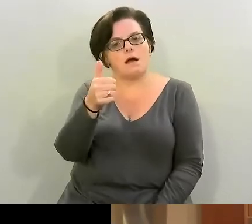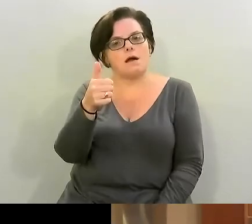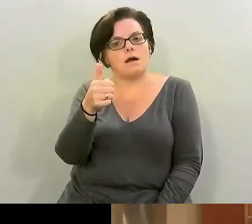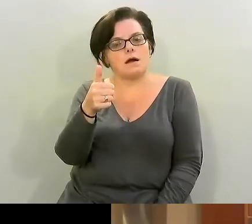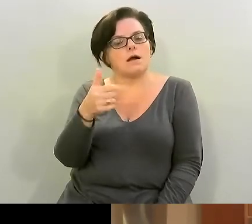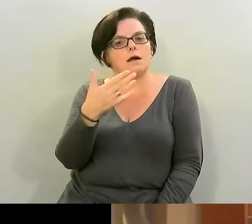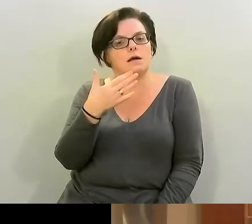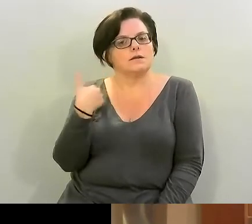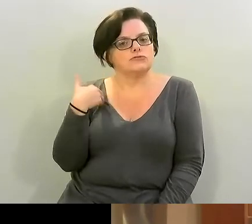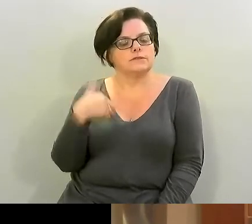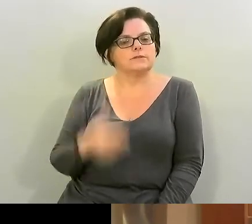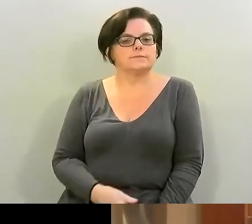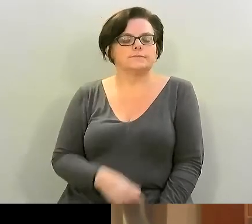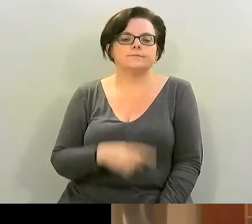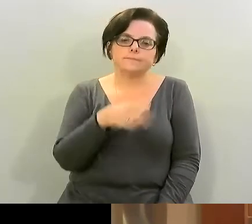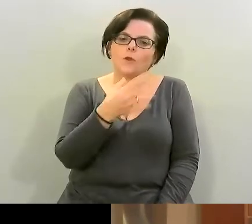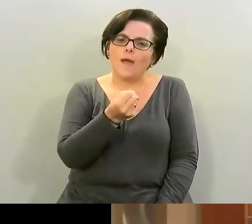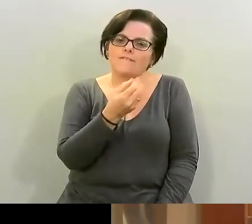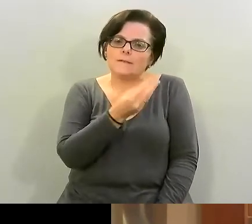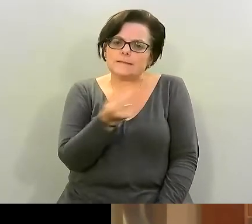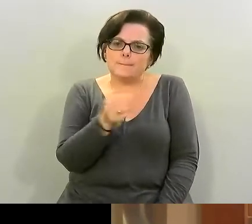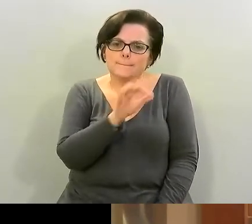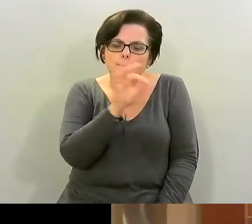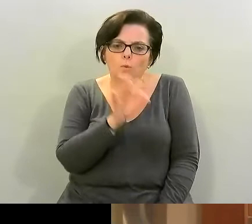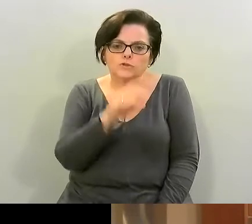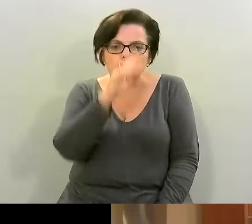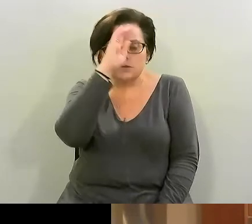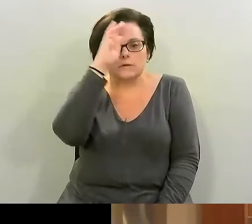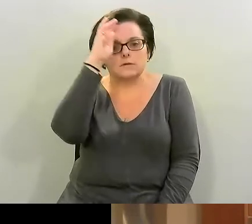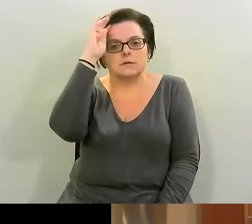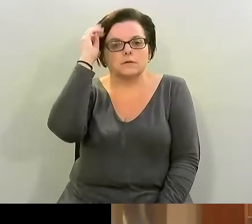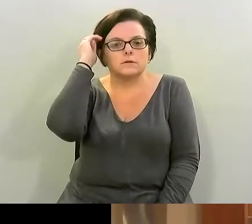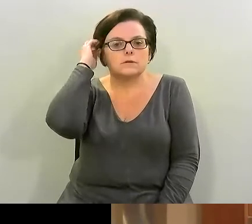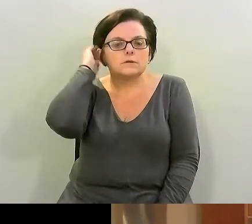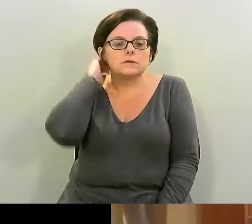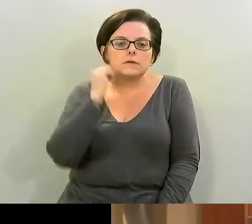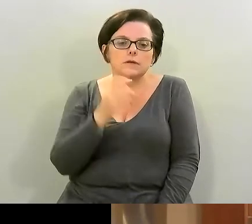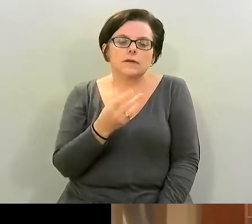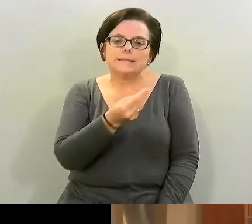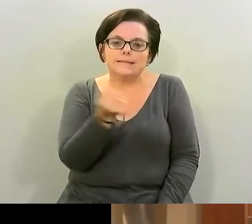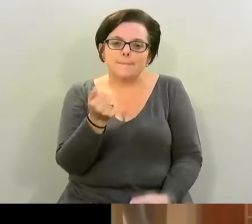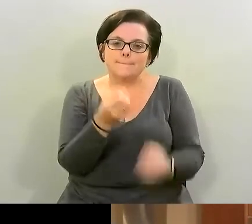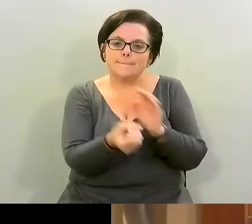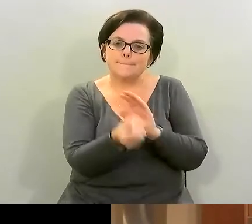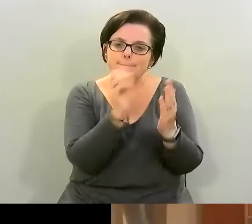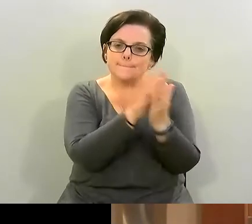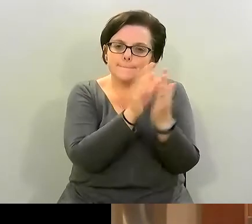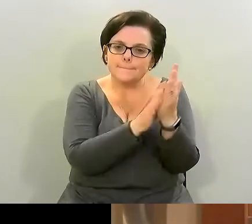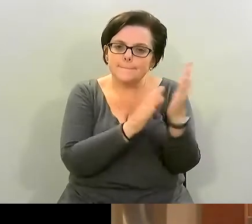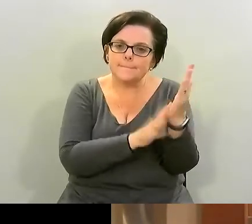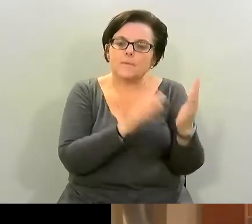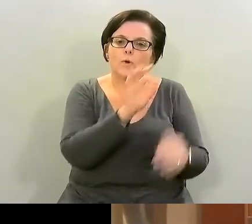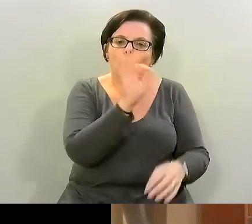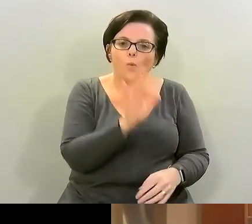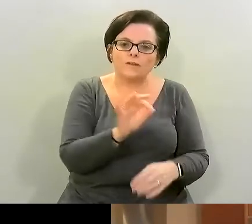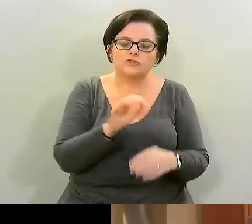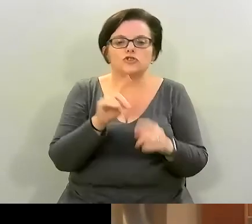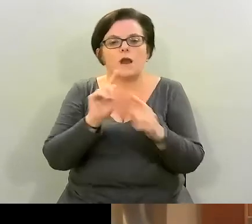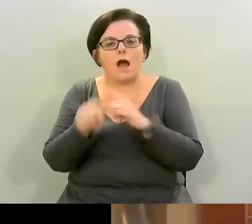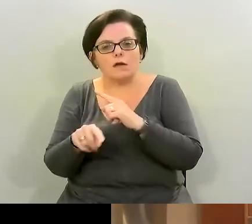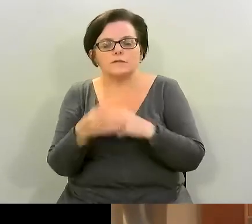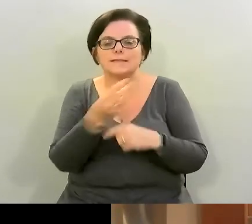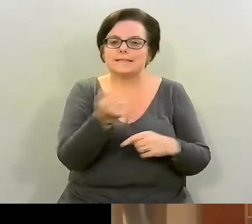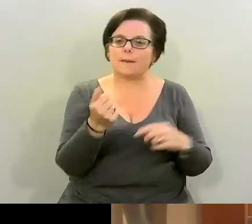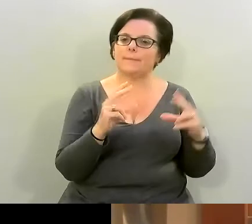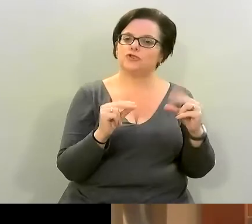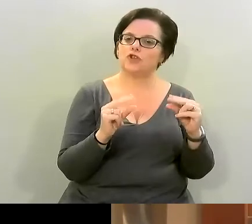interesting had a couple of questions uh some people are putting in the q a some in the chat um actually there's